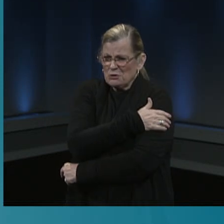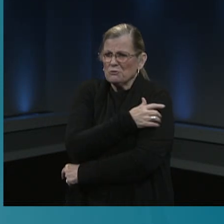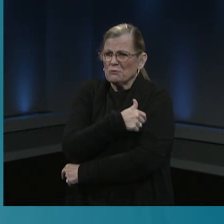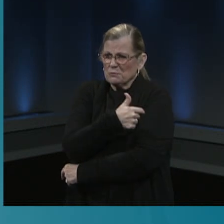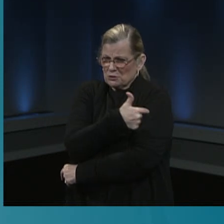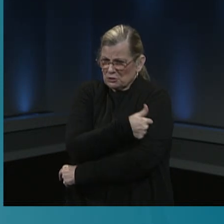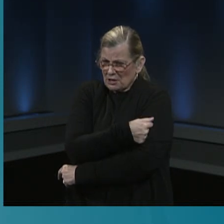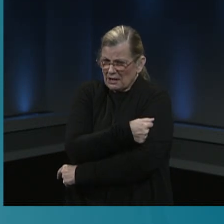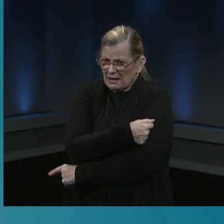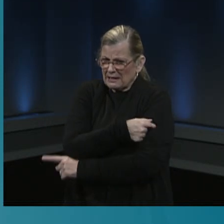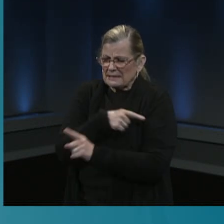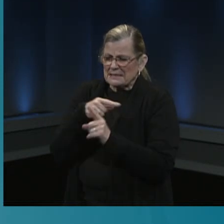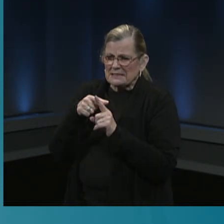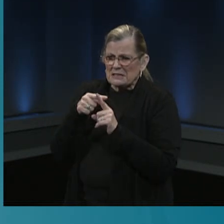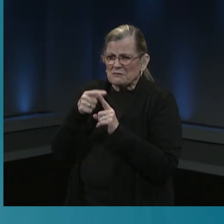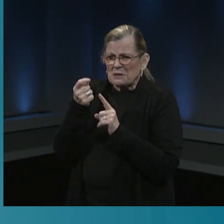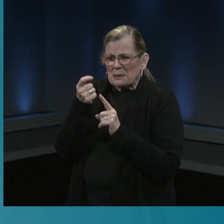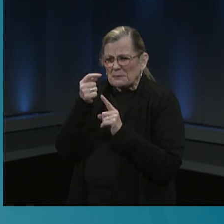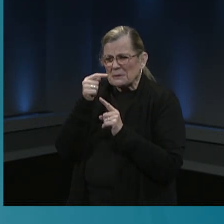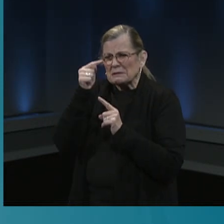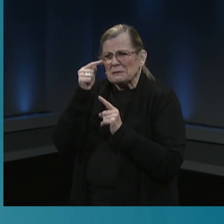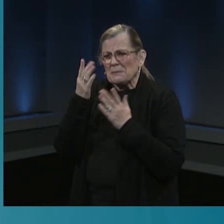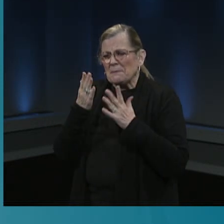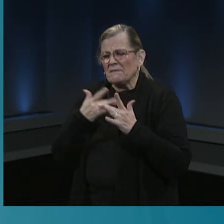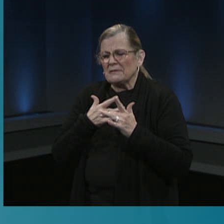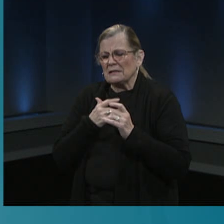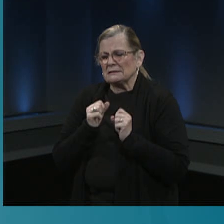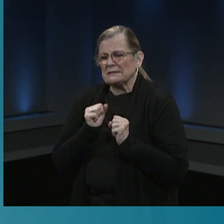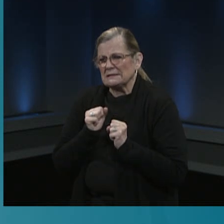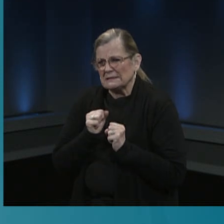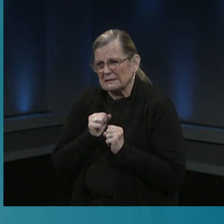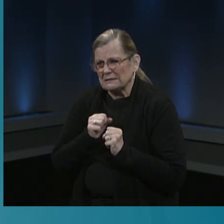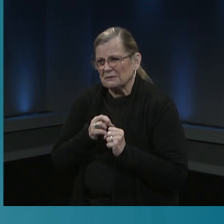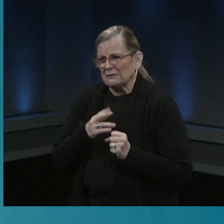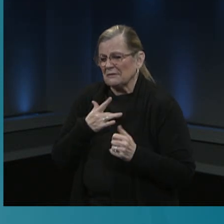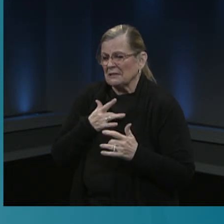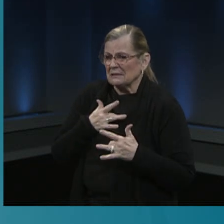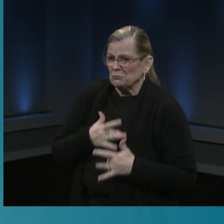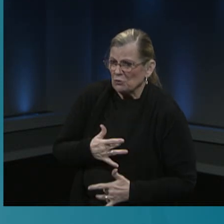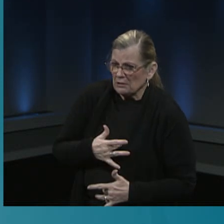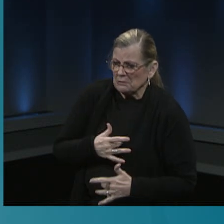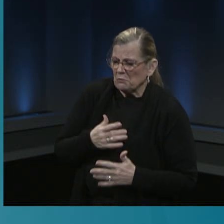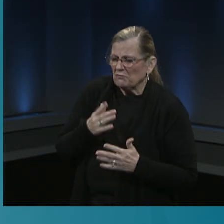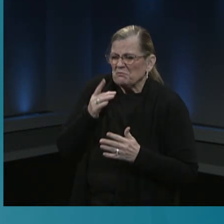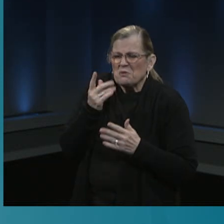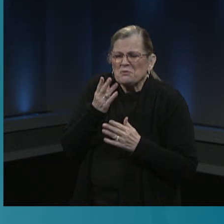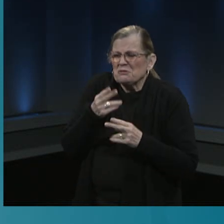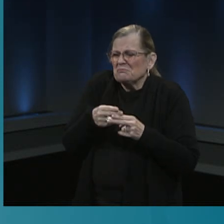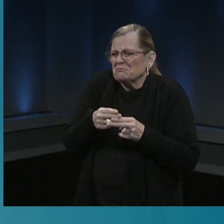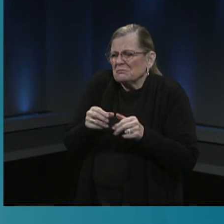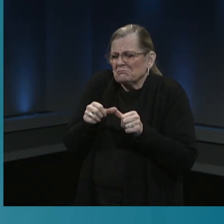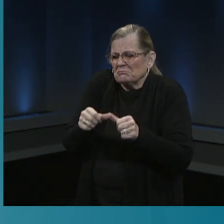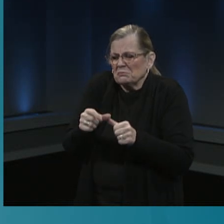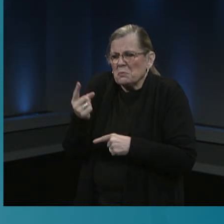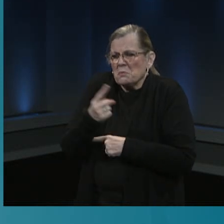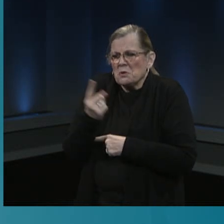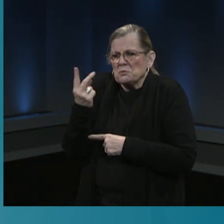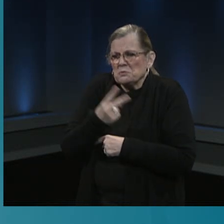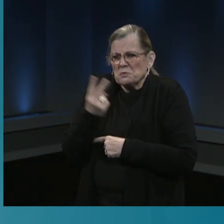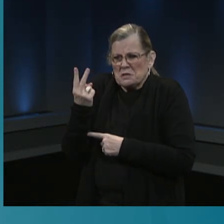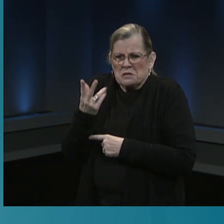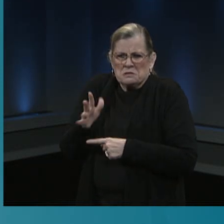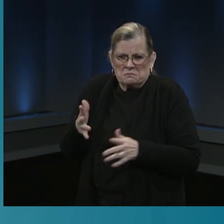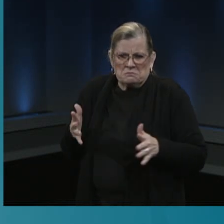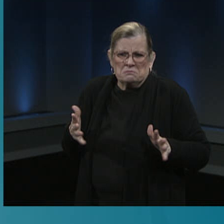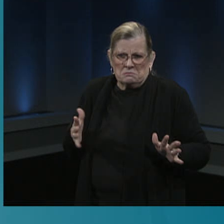headaches, muscle aches, or tiredness that lasts for one or two days. These are the